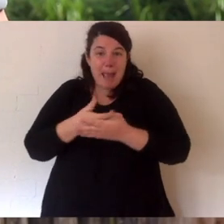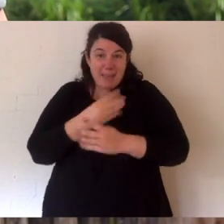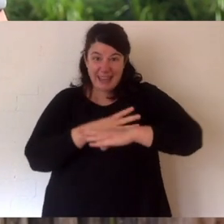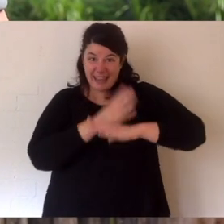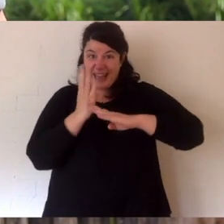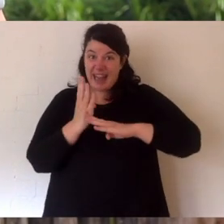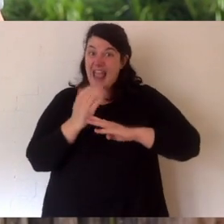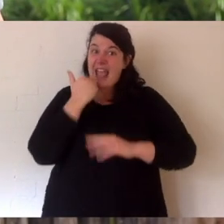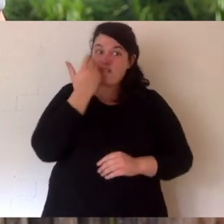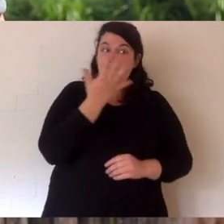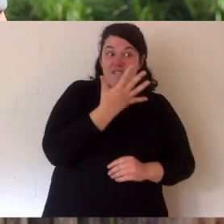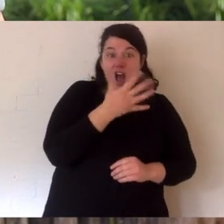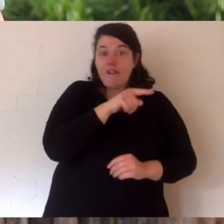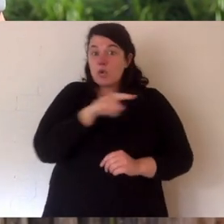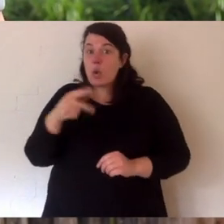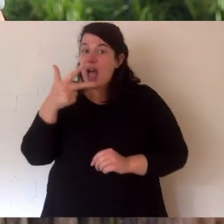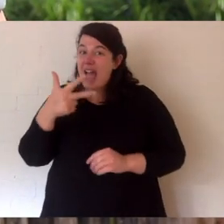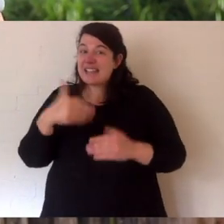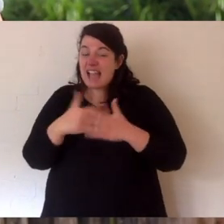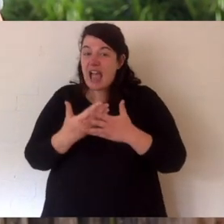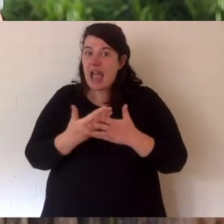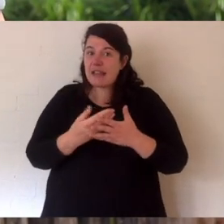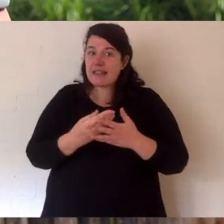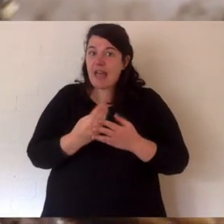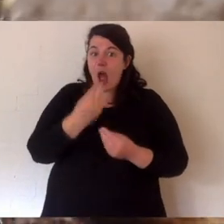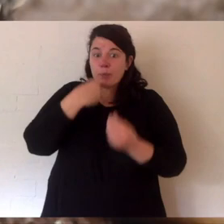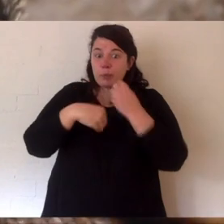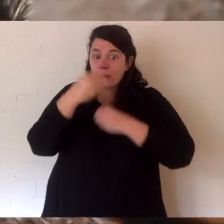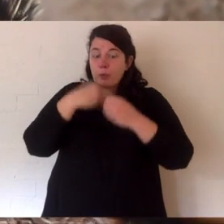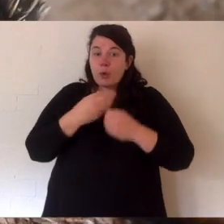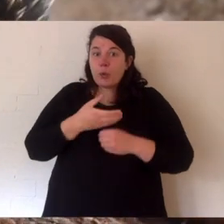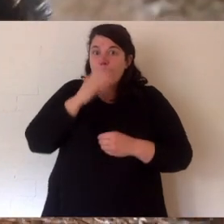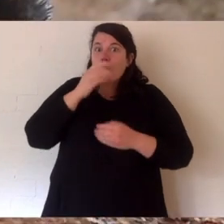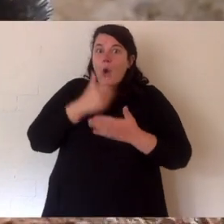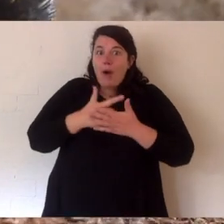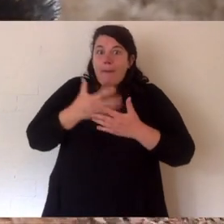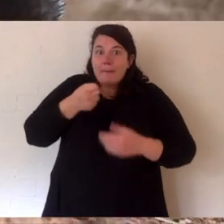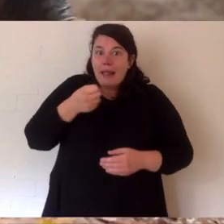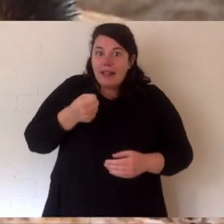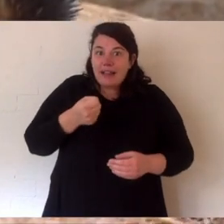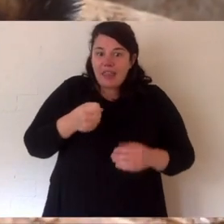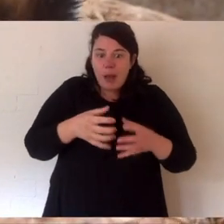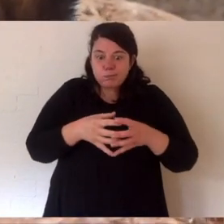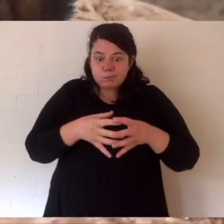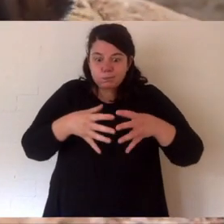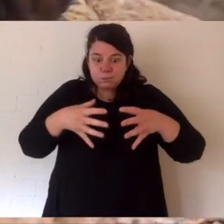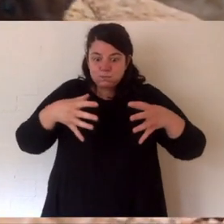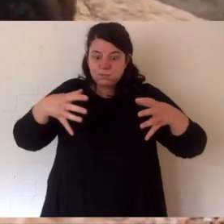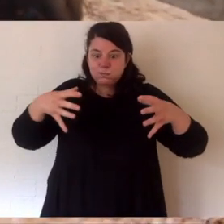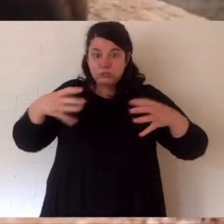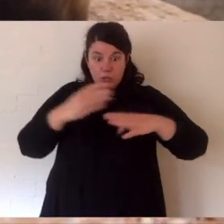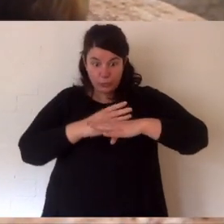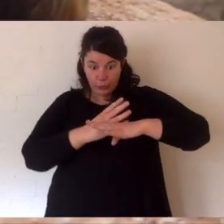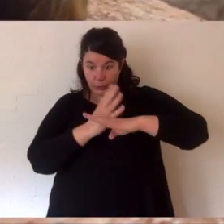That's what they're called. Every five to eight days, they drink a lot of milk. And then they put on some body mass.